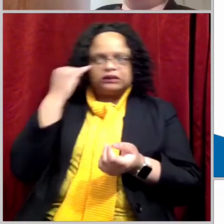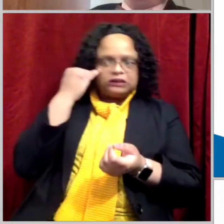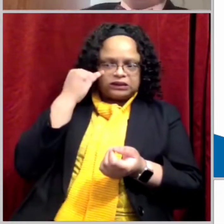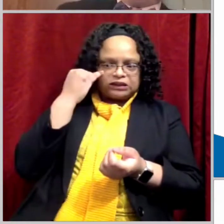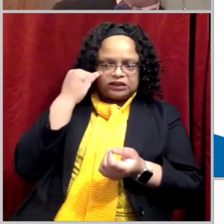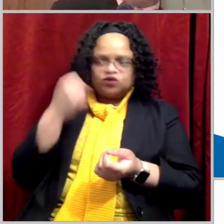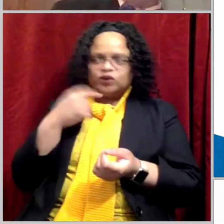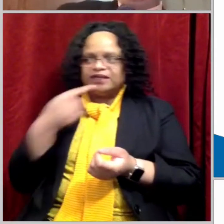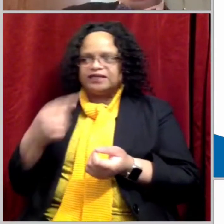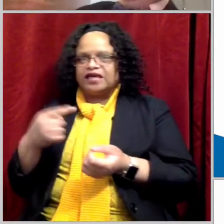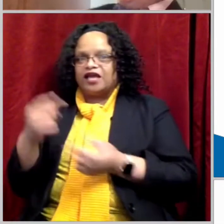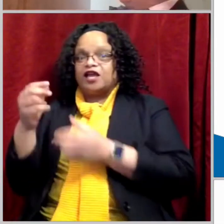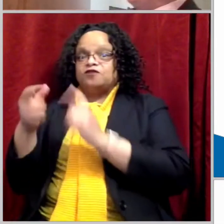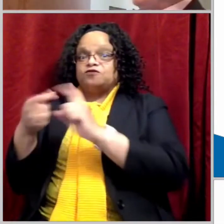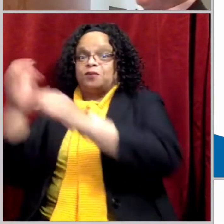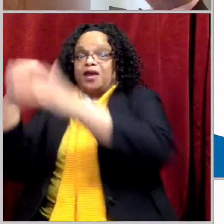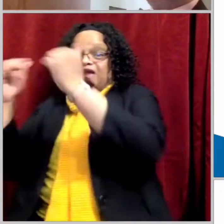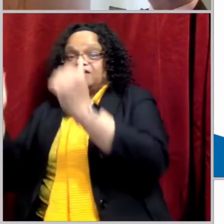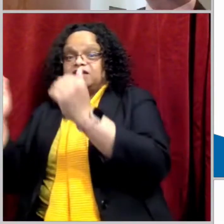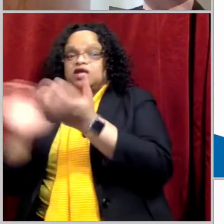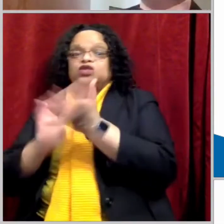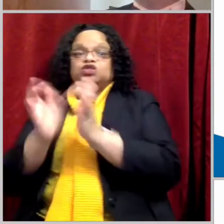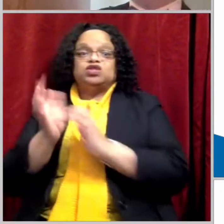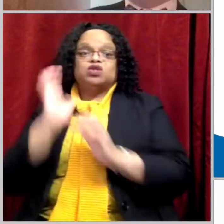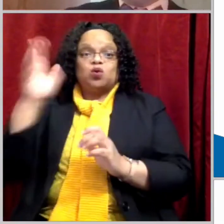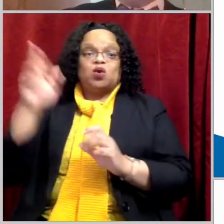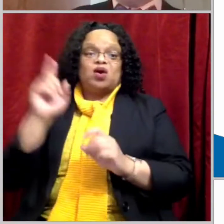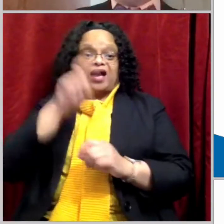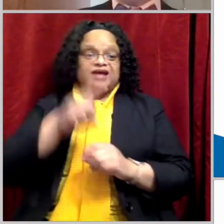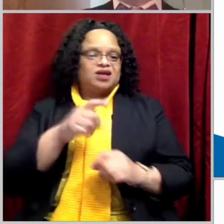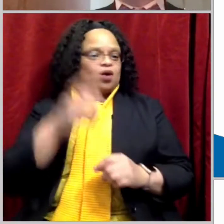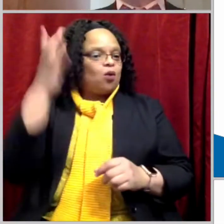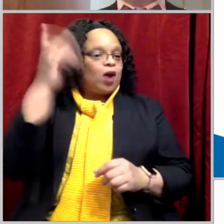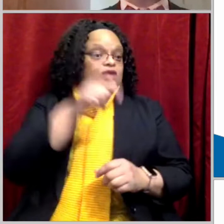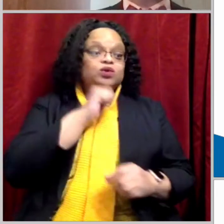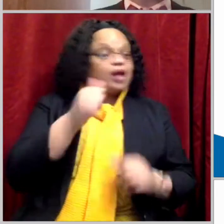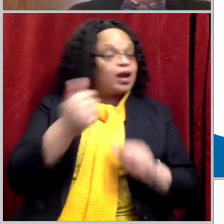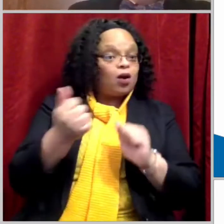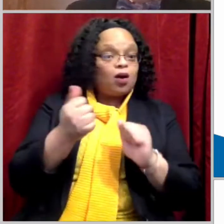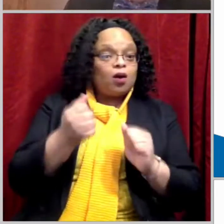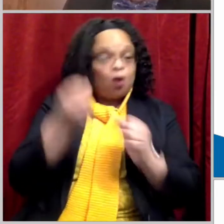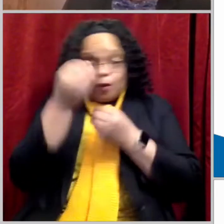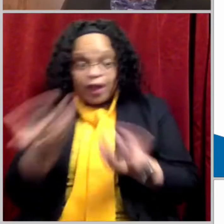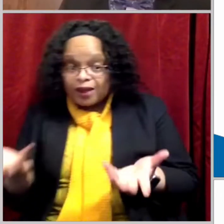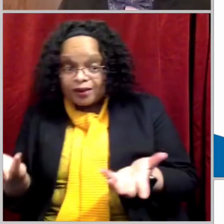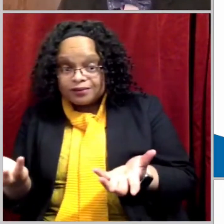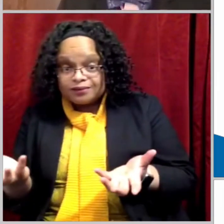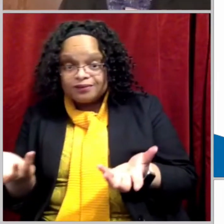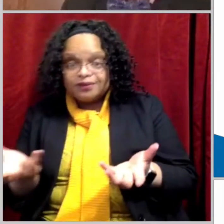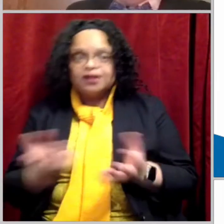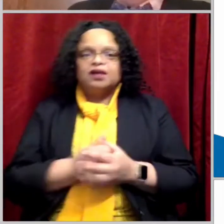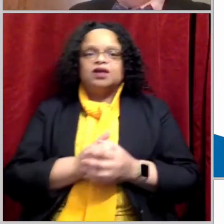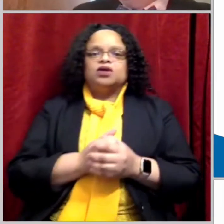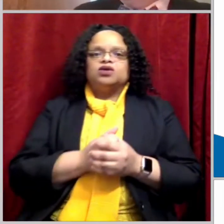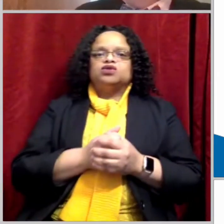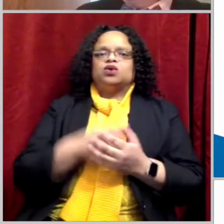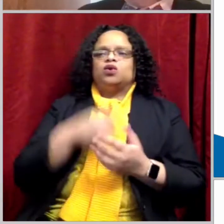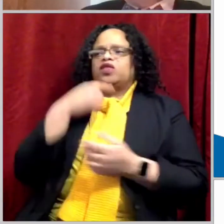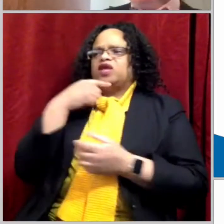believe him? But if we say it was from men, then they were afraid that the people were going to stone themselves. What did they say to Jesus? We don't know.